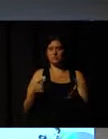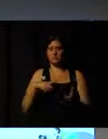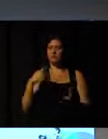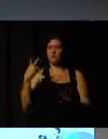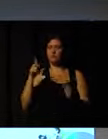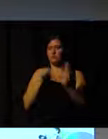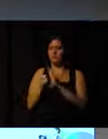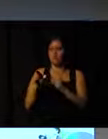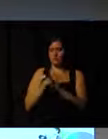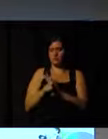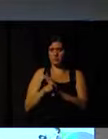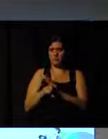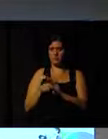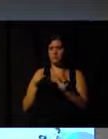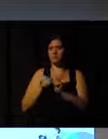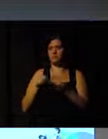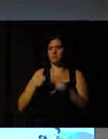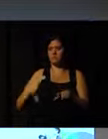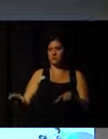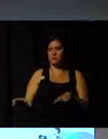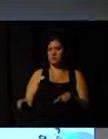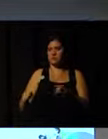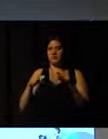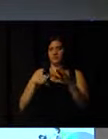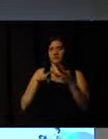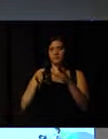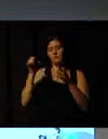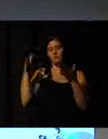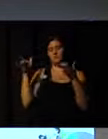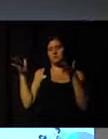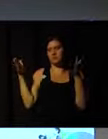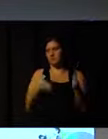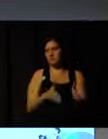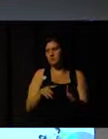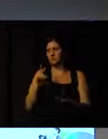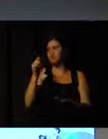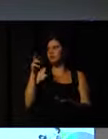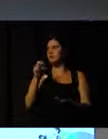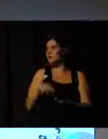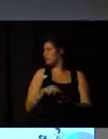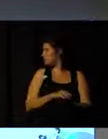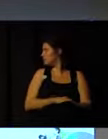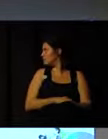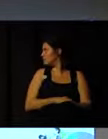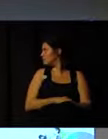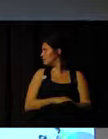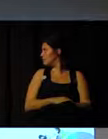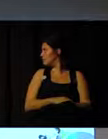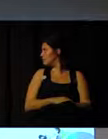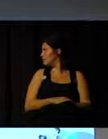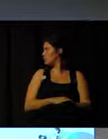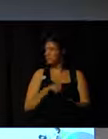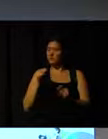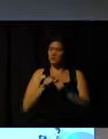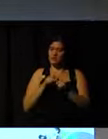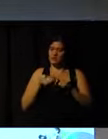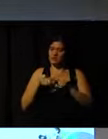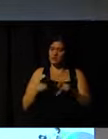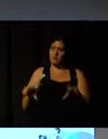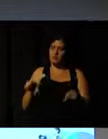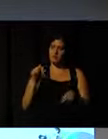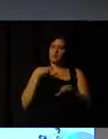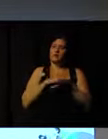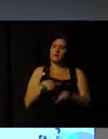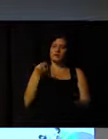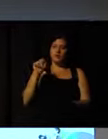has to do with voluntary work. We have also a specific question to